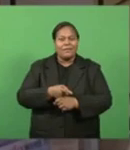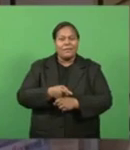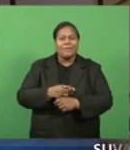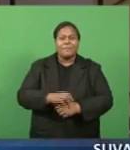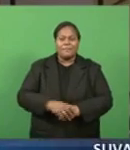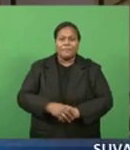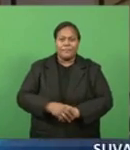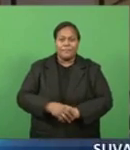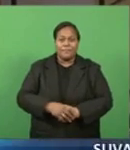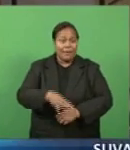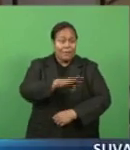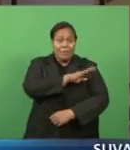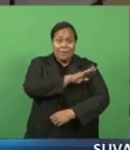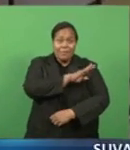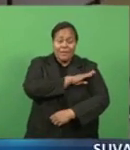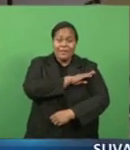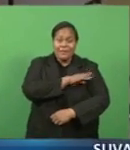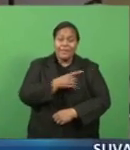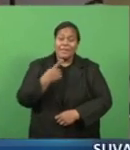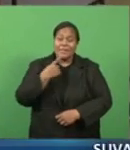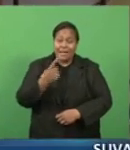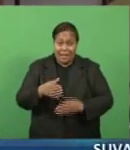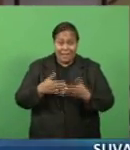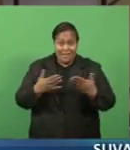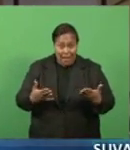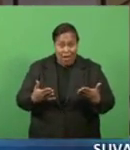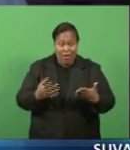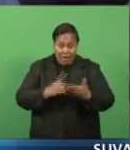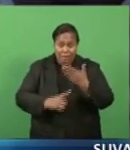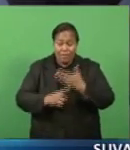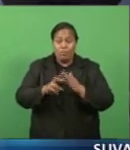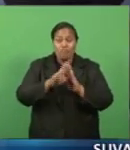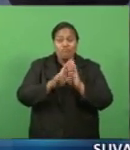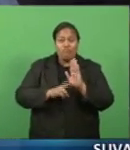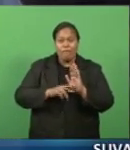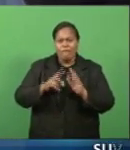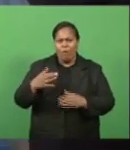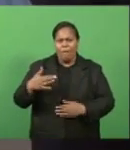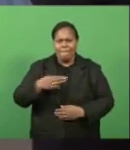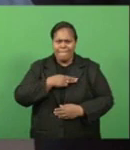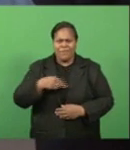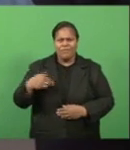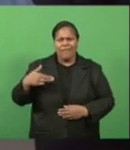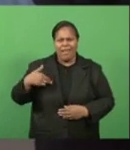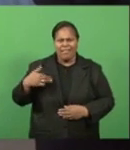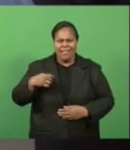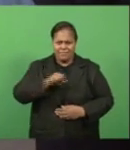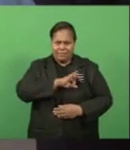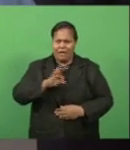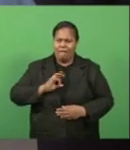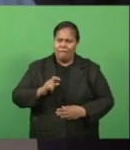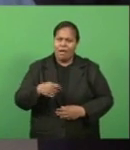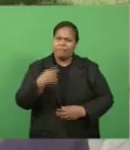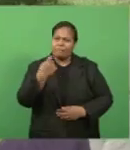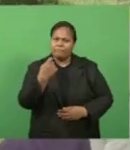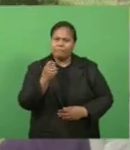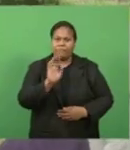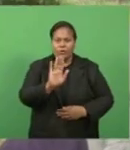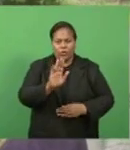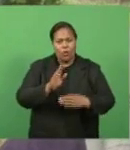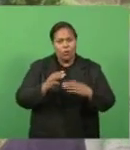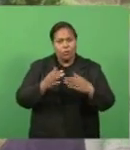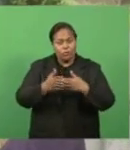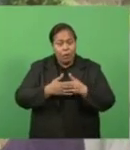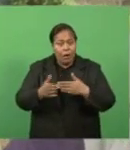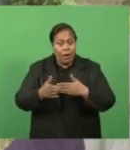The Prime Minister revealed the new counter-COVID-19 measure which will see health officials knocking on your door. The Minister is also going to